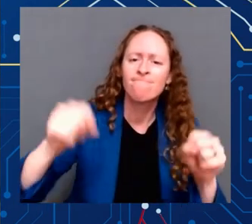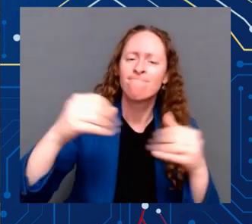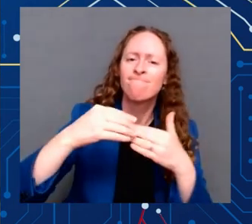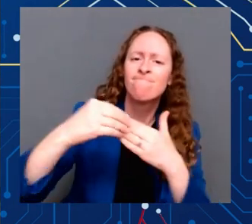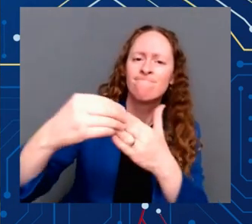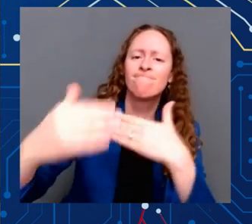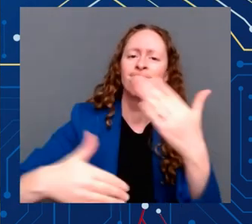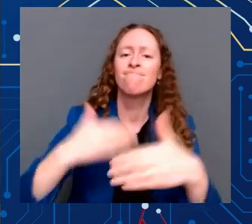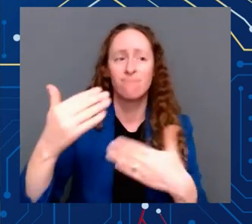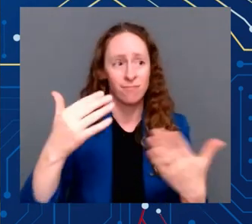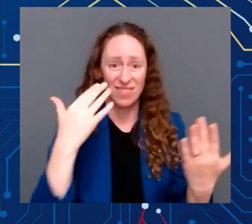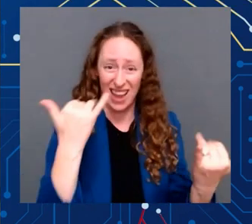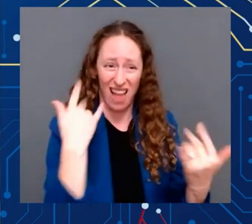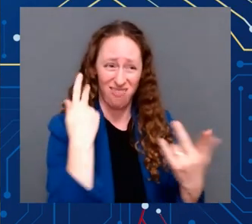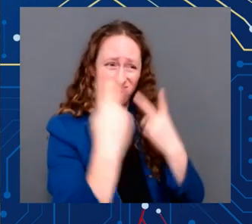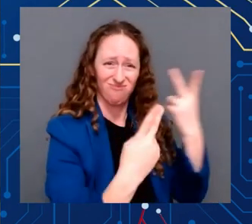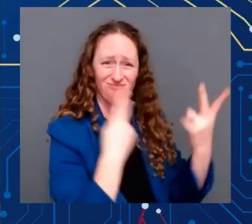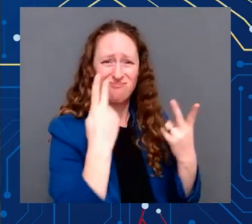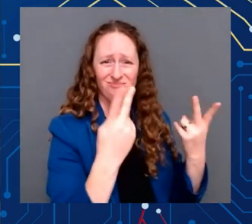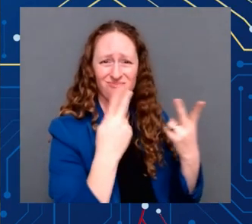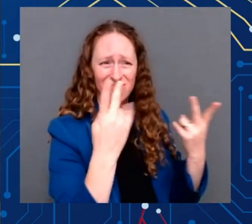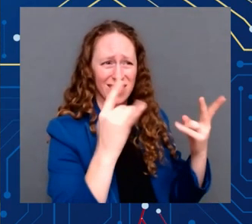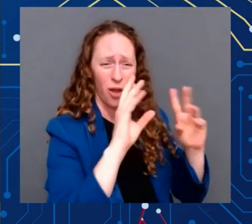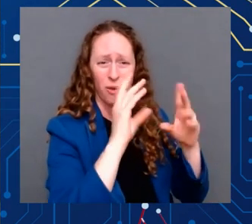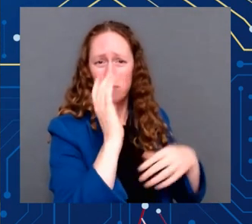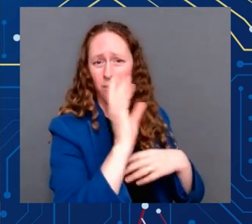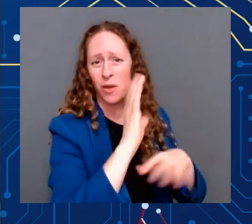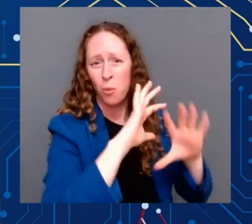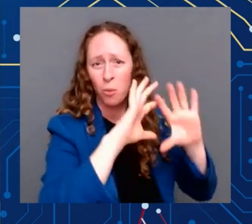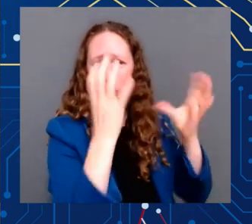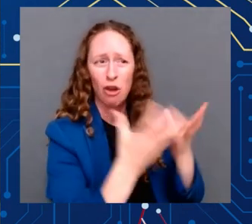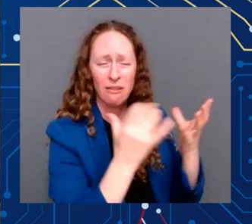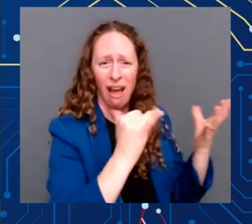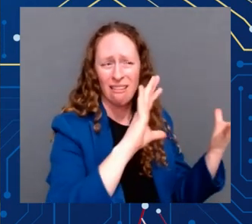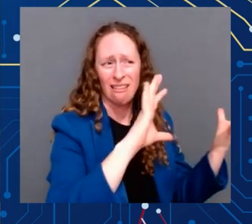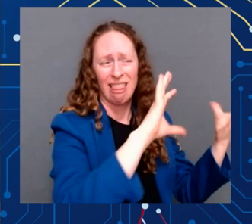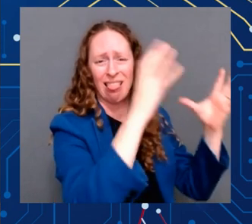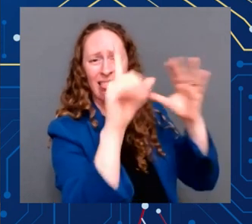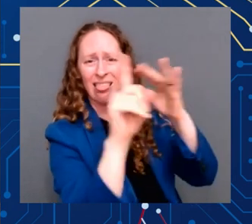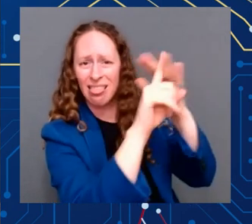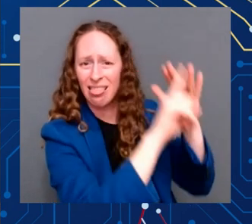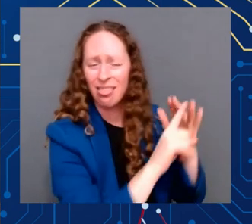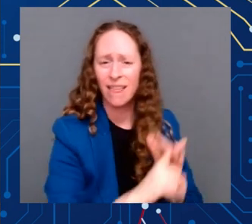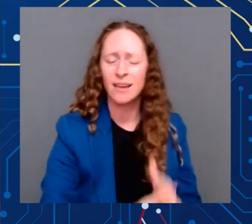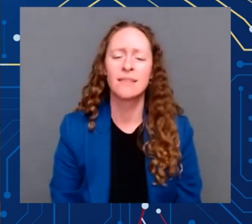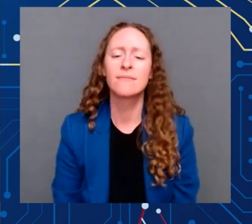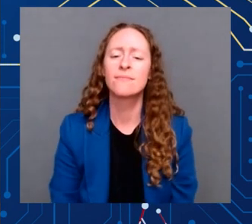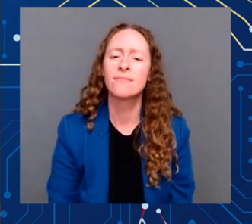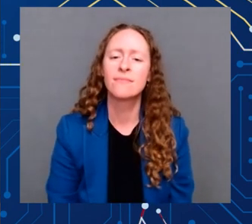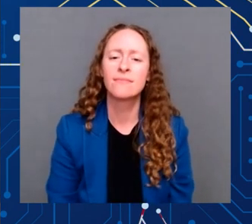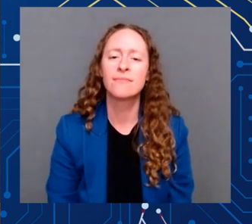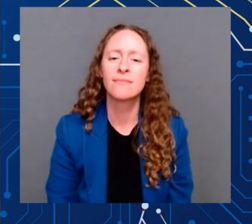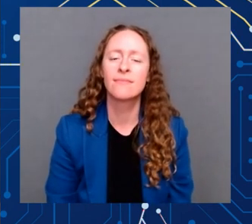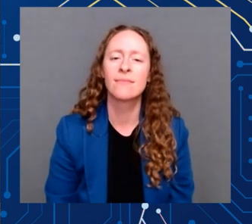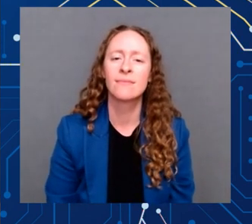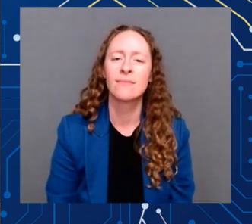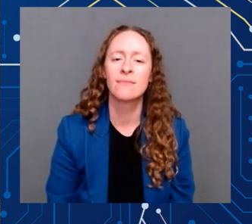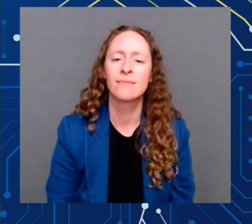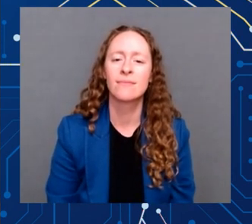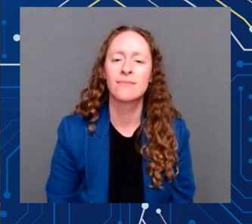It certainly won't happen on its own, but today we are laying the foundation for a bold, bold future.